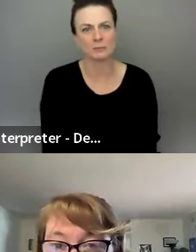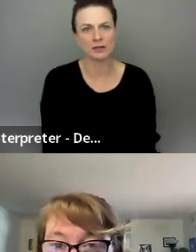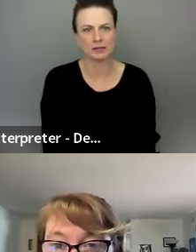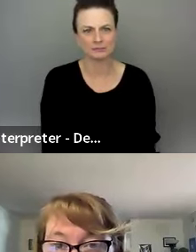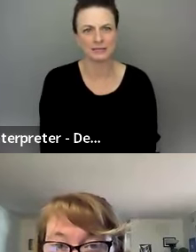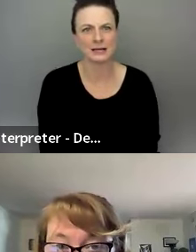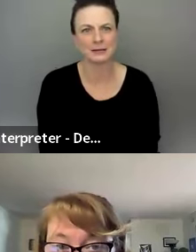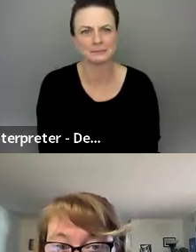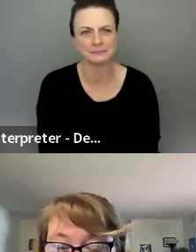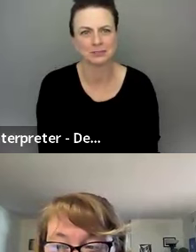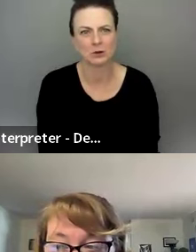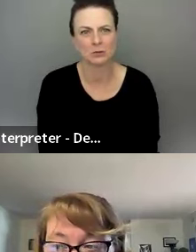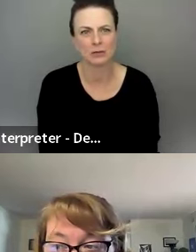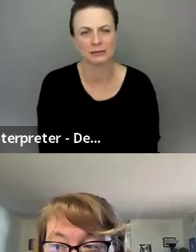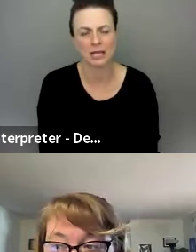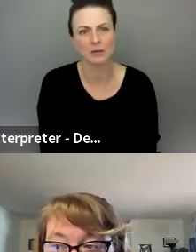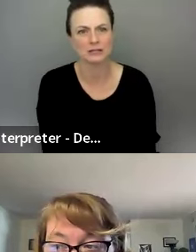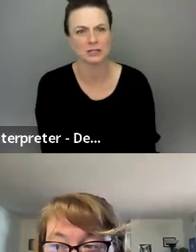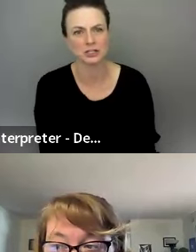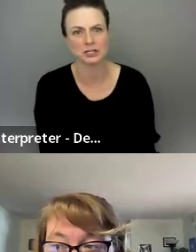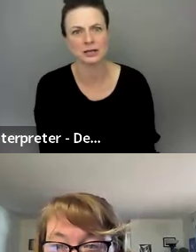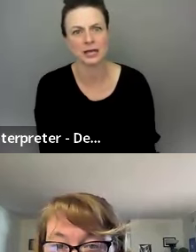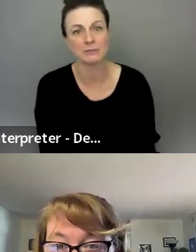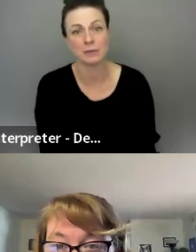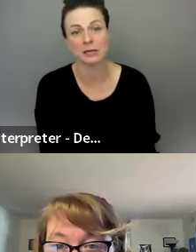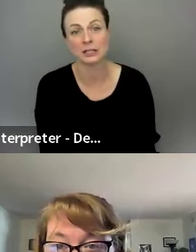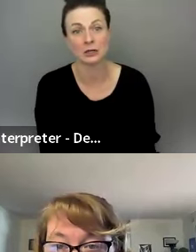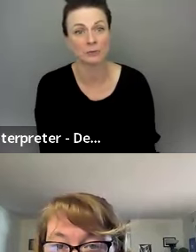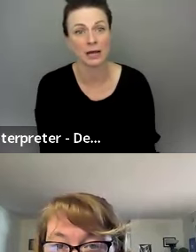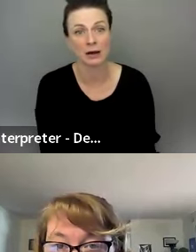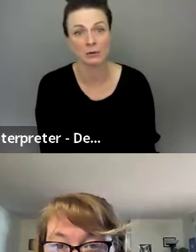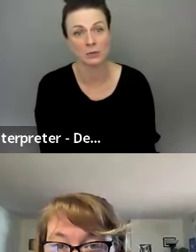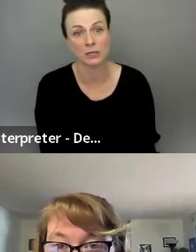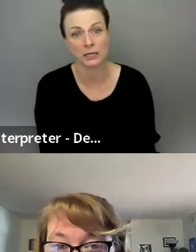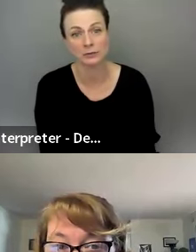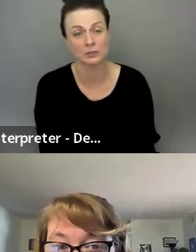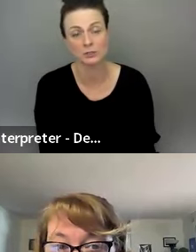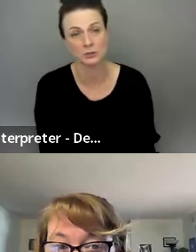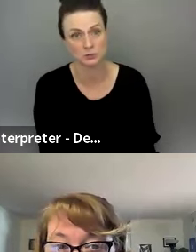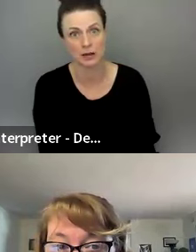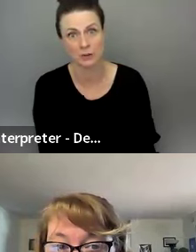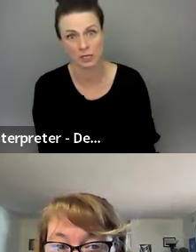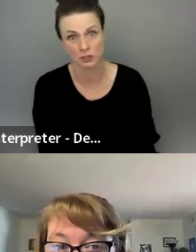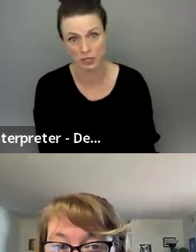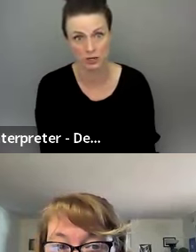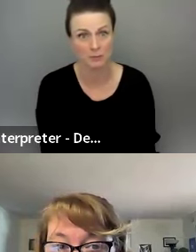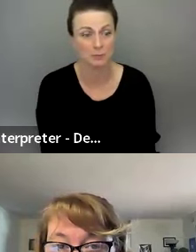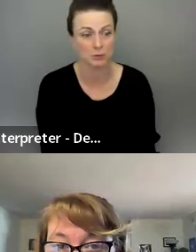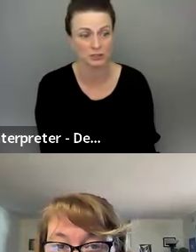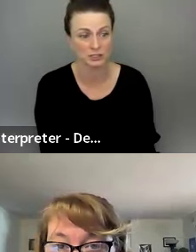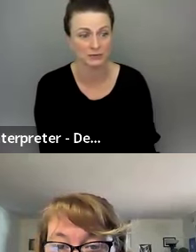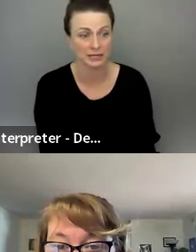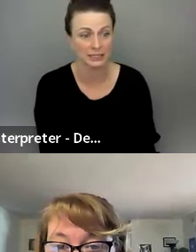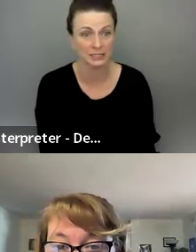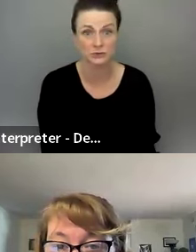All right, moving on. Um, so we can table that discussion and maybe a year from now we can, or two years from now we can change it up,